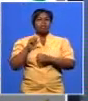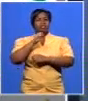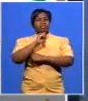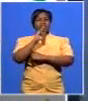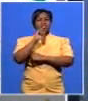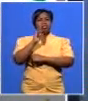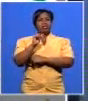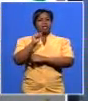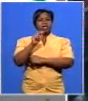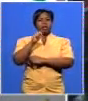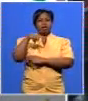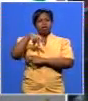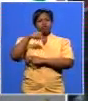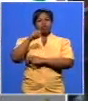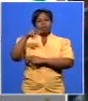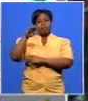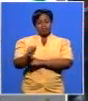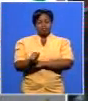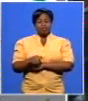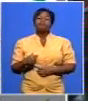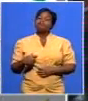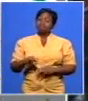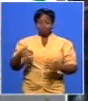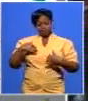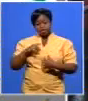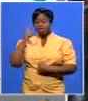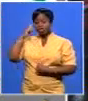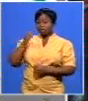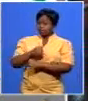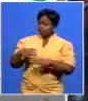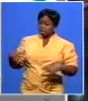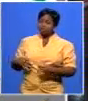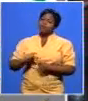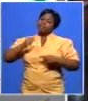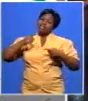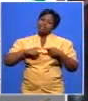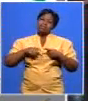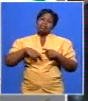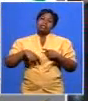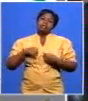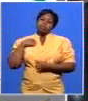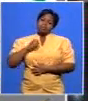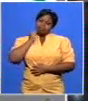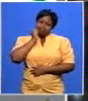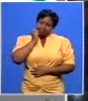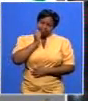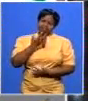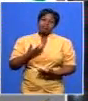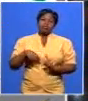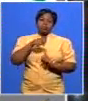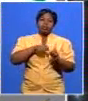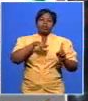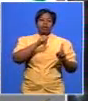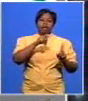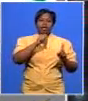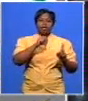much opportunity. I think I must start off by sending our condolences to Anton Hammer's